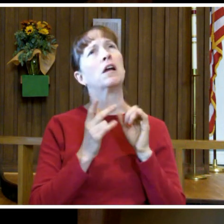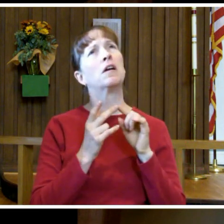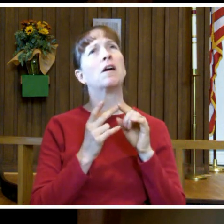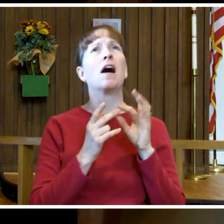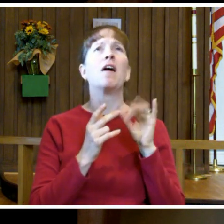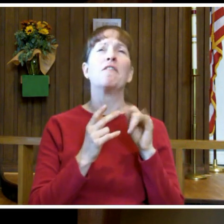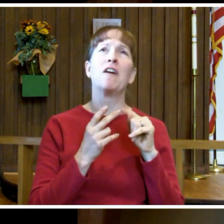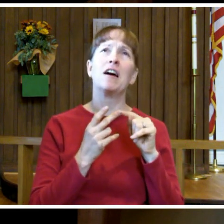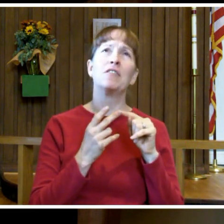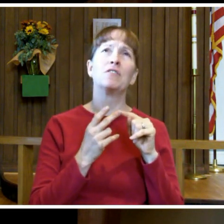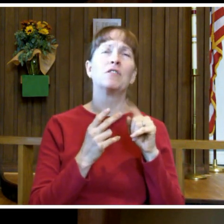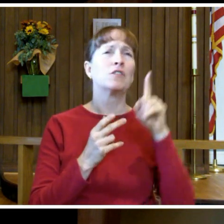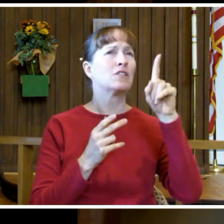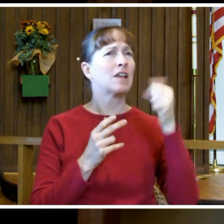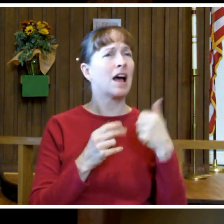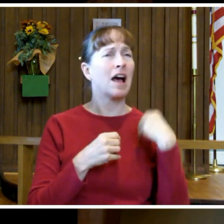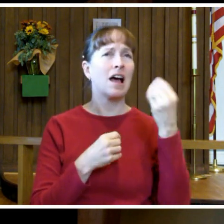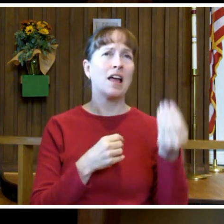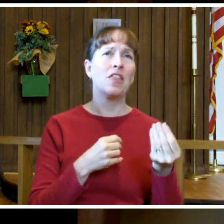I tithe.